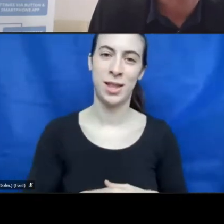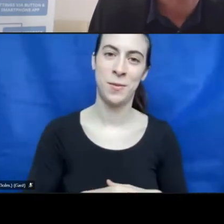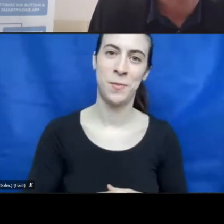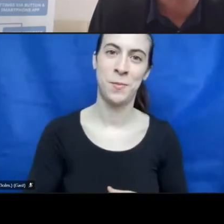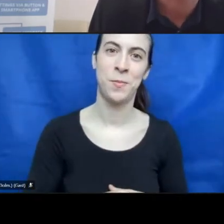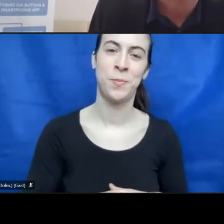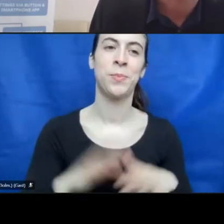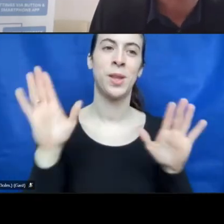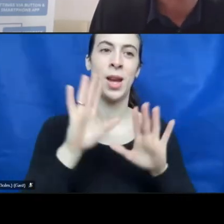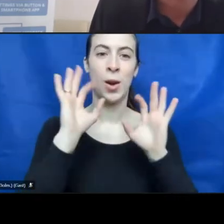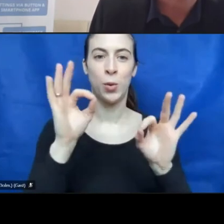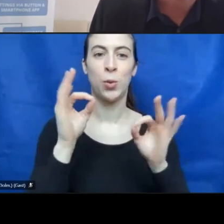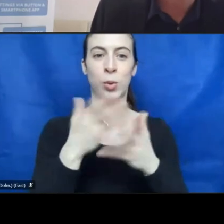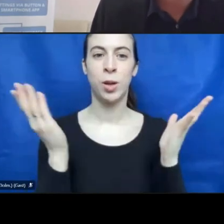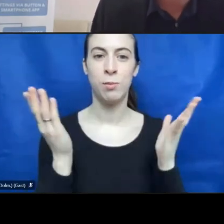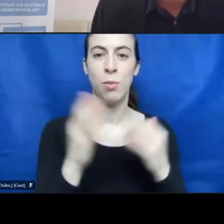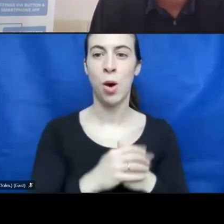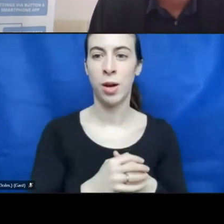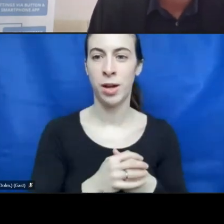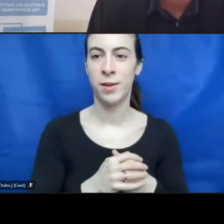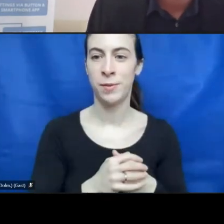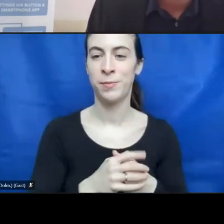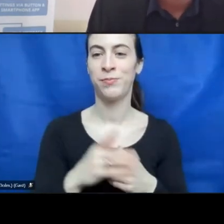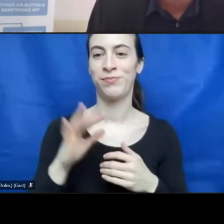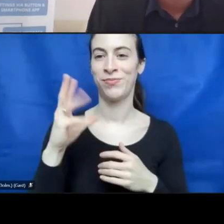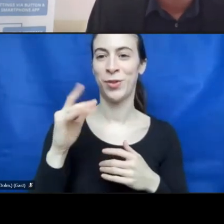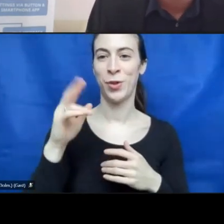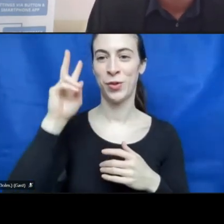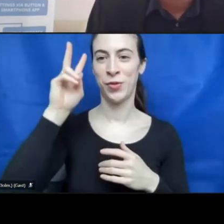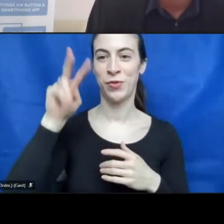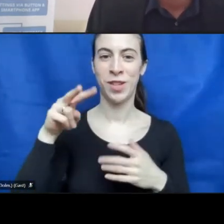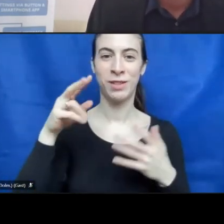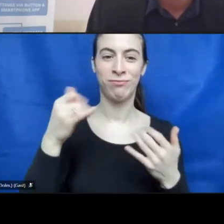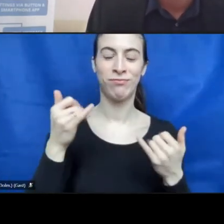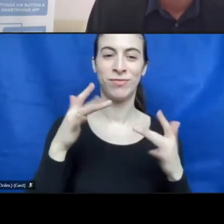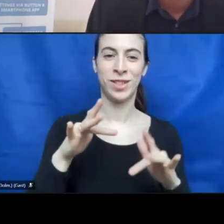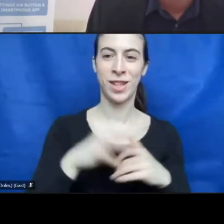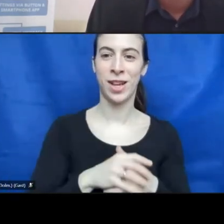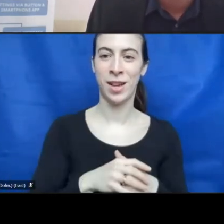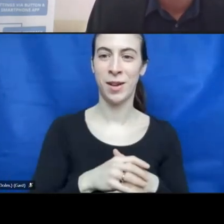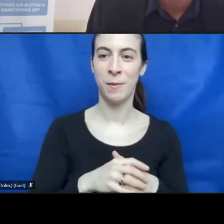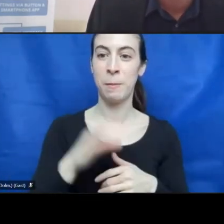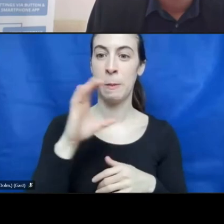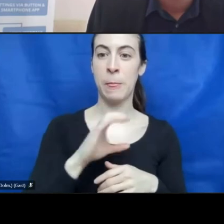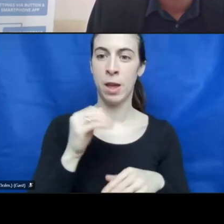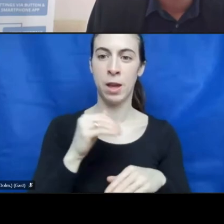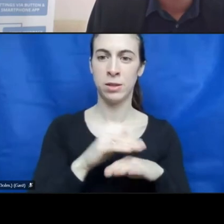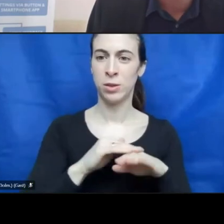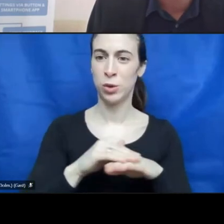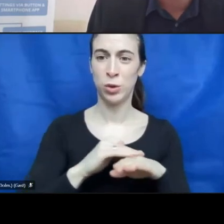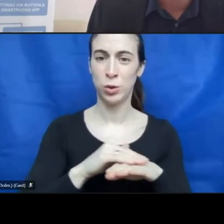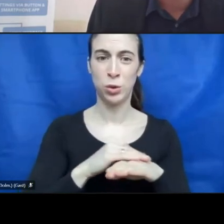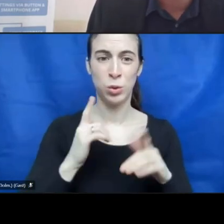Hello. Good morning and warm welcome from Vienna. Christian, sorry, we don't see you in the